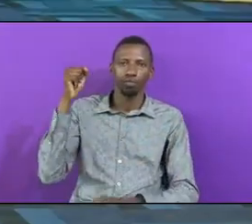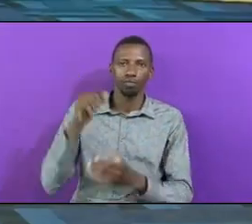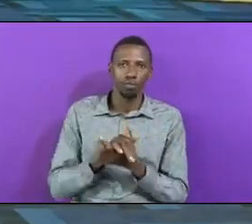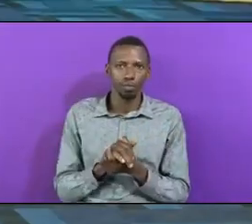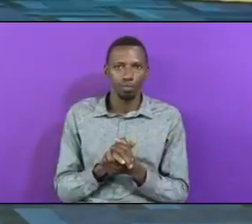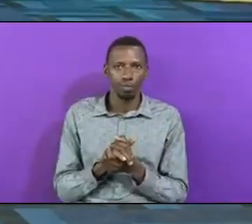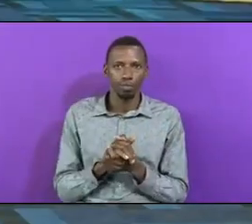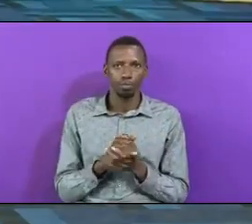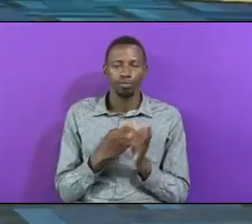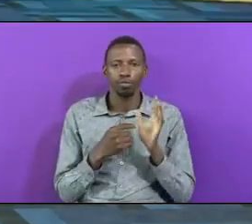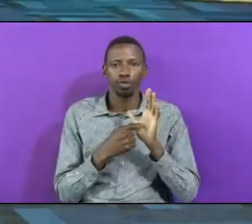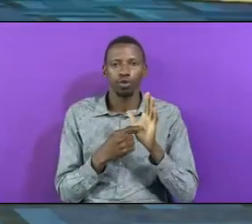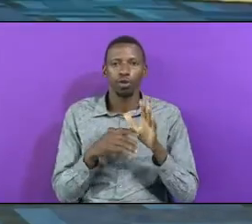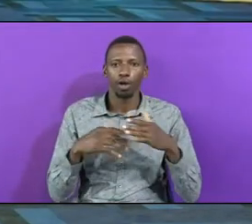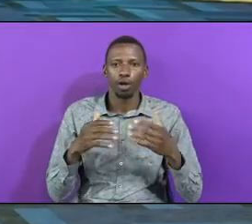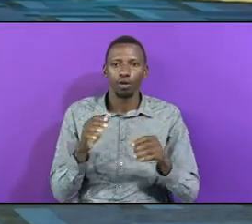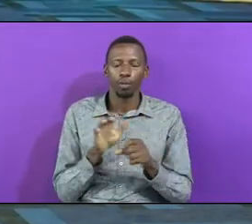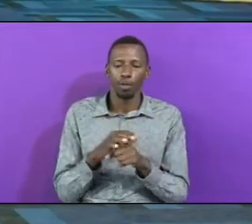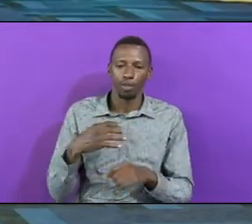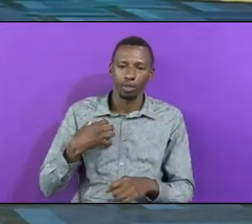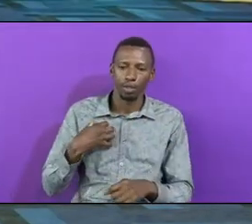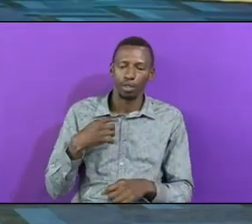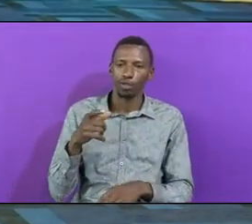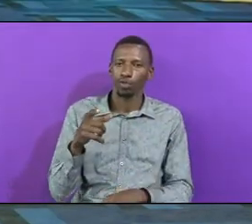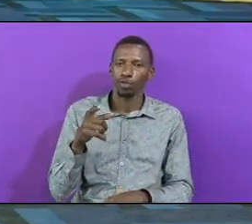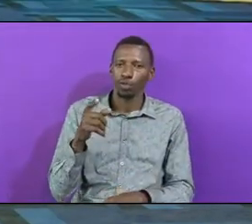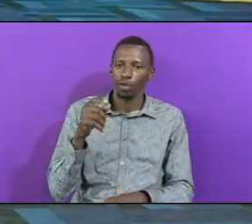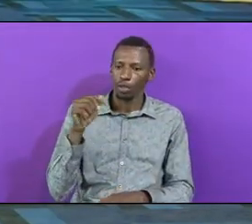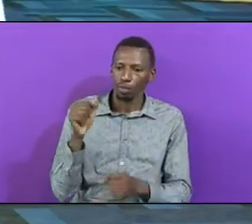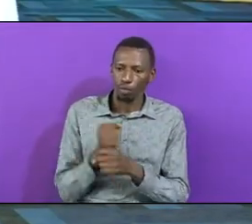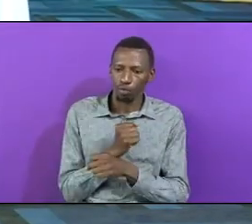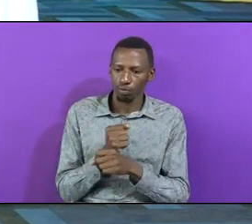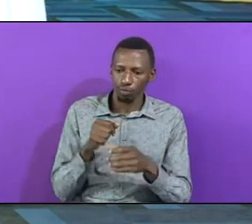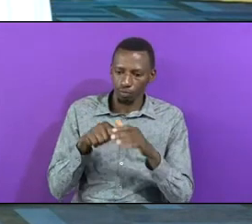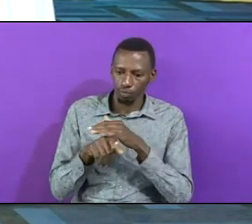Exhibiting How Much Wealth They Have You Can't Go Into Politics Unless You Have Money